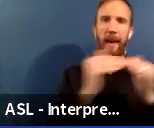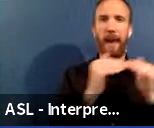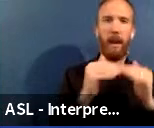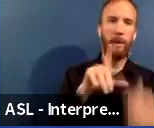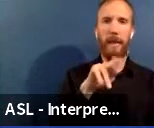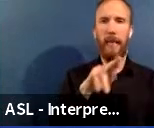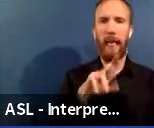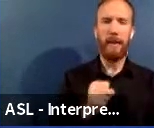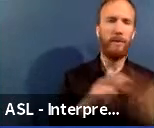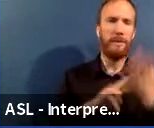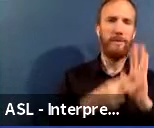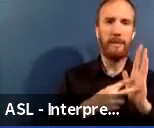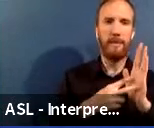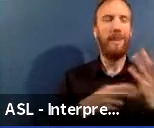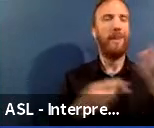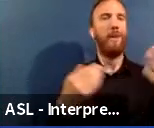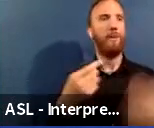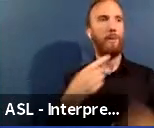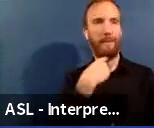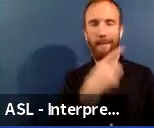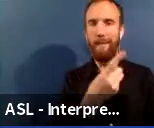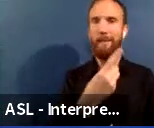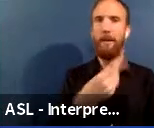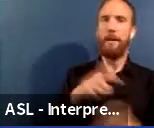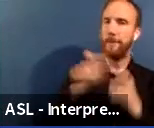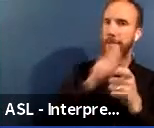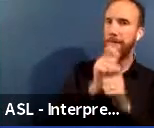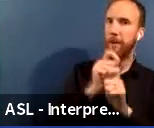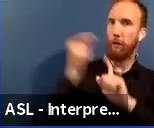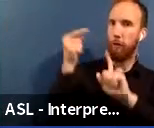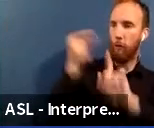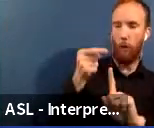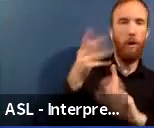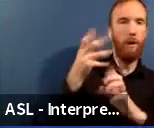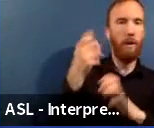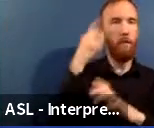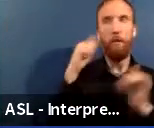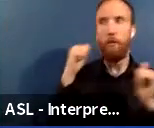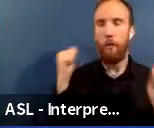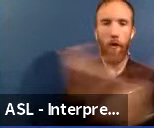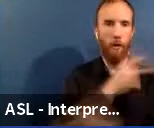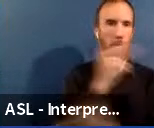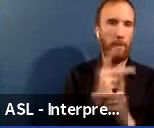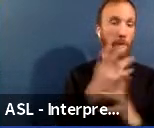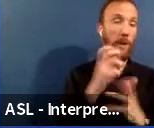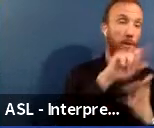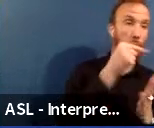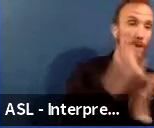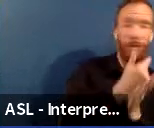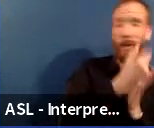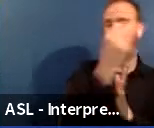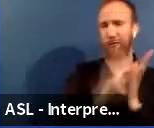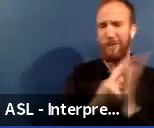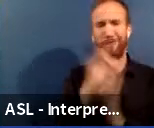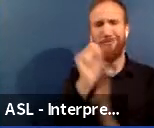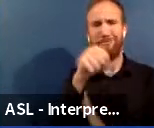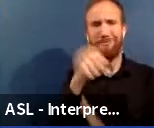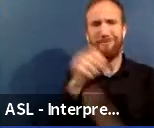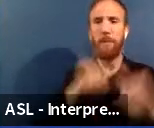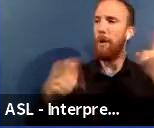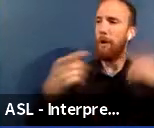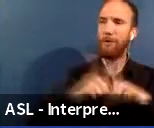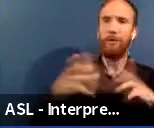certain goal that we want to get all of our young people to not only graduation and reading, but for them to be in schools that are welcoming